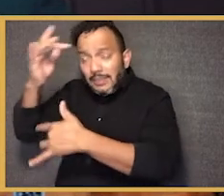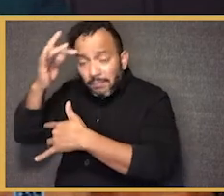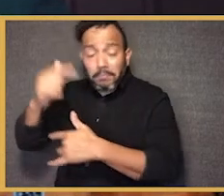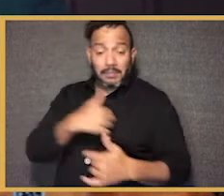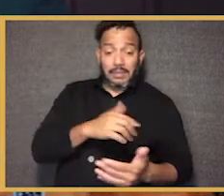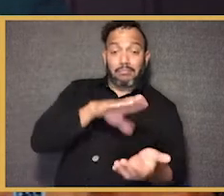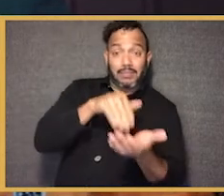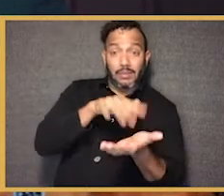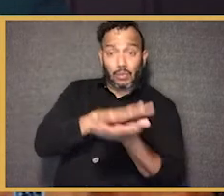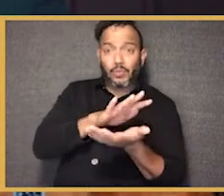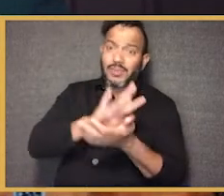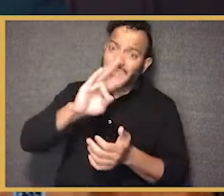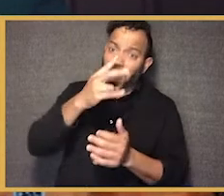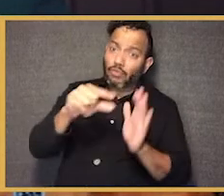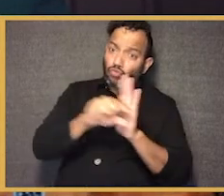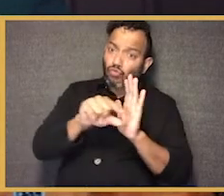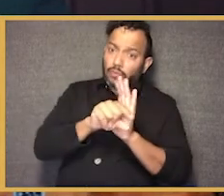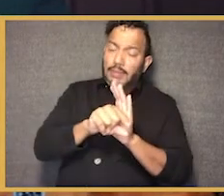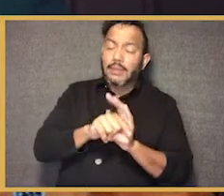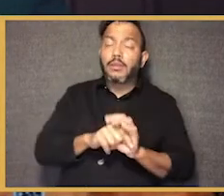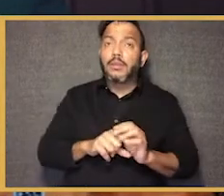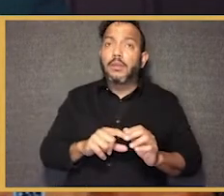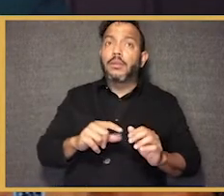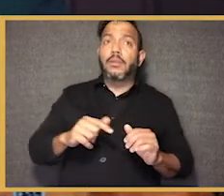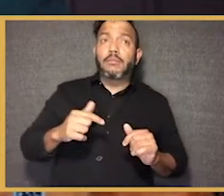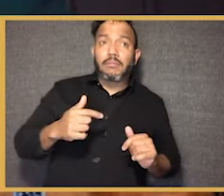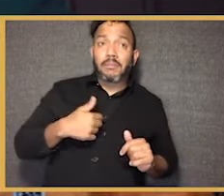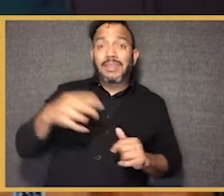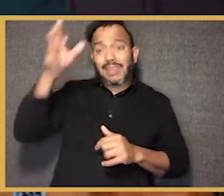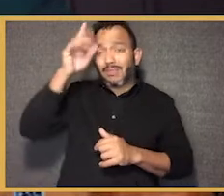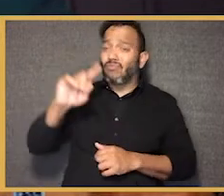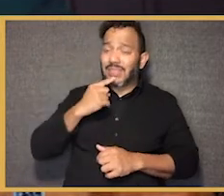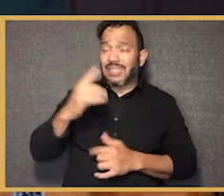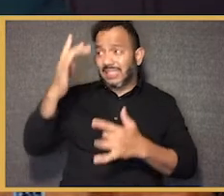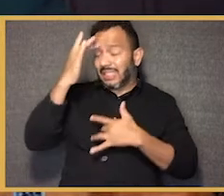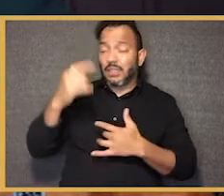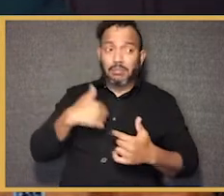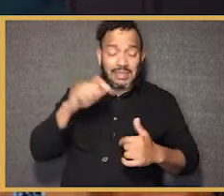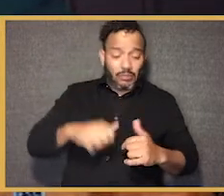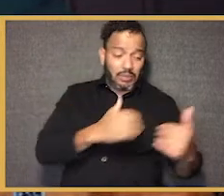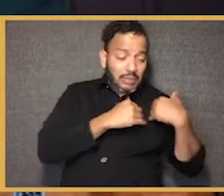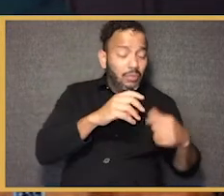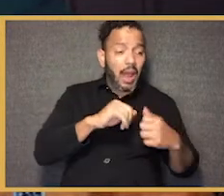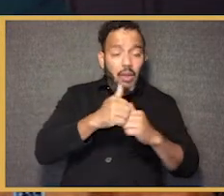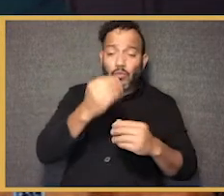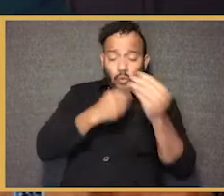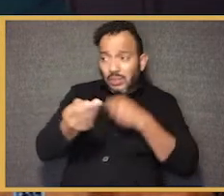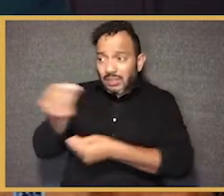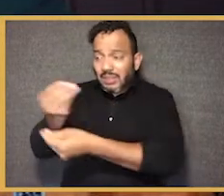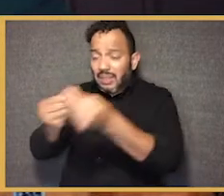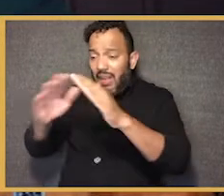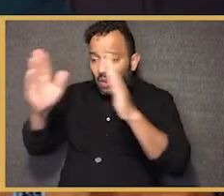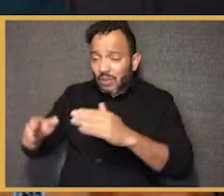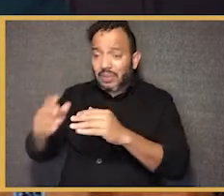By the time I was in middle school, when I was in seventh grade at Mark Twain Junior High School in Coney Island, my father was very sick. Like I was figuring out how to get food in